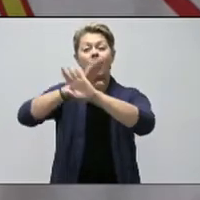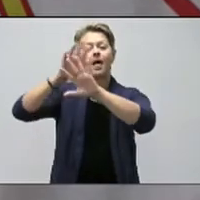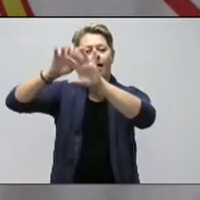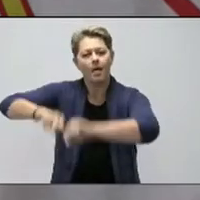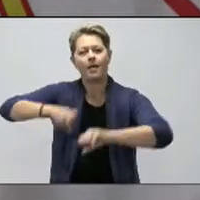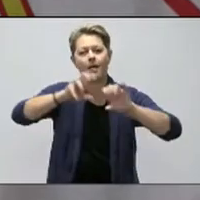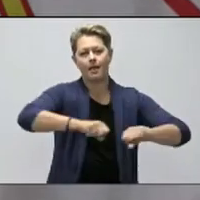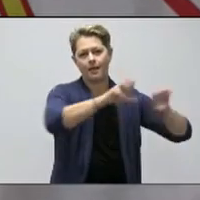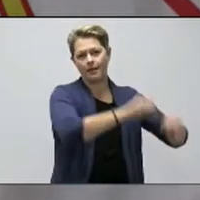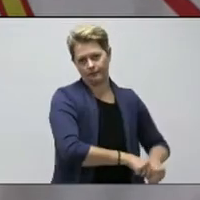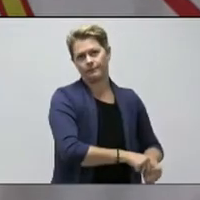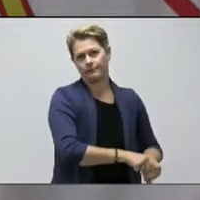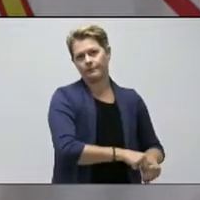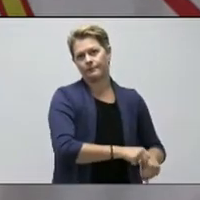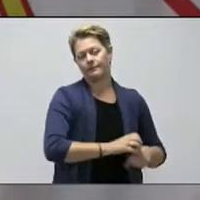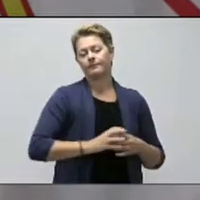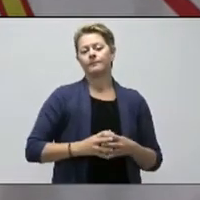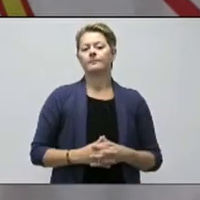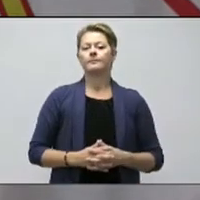possible.